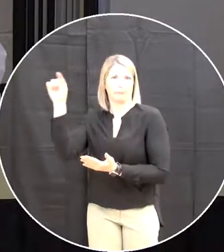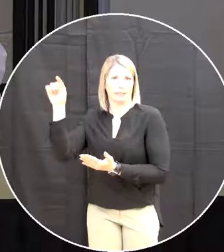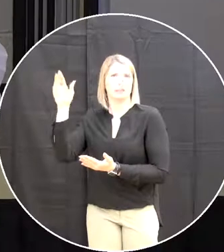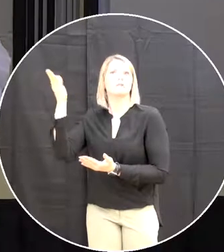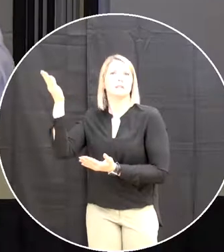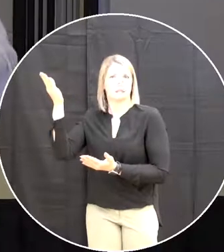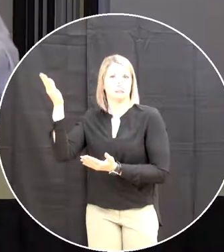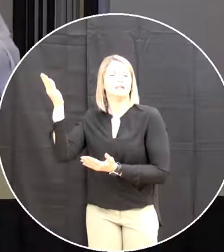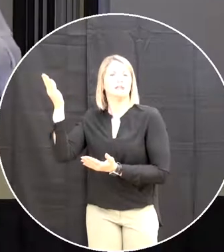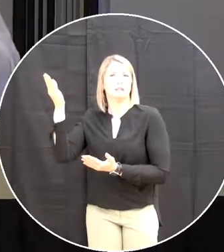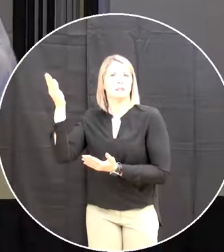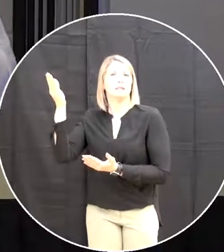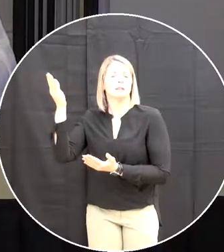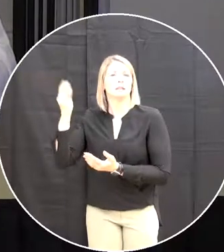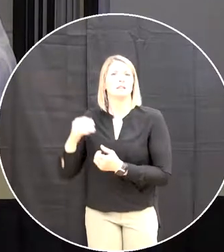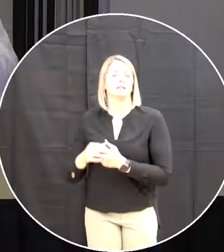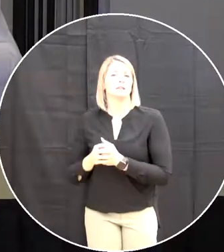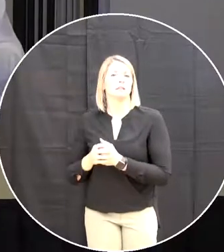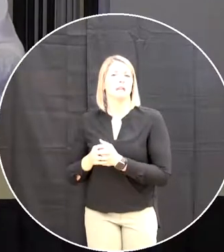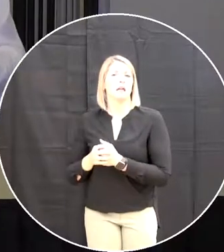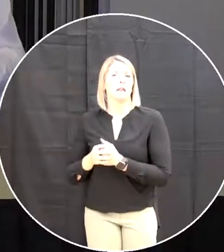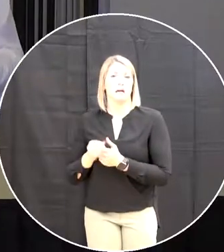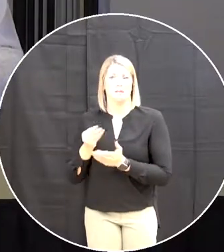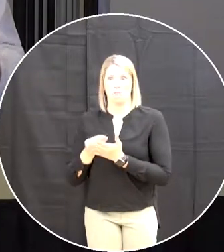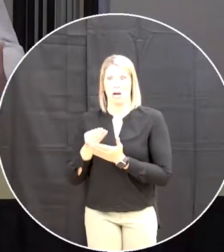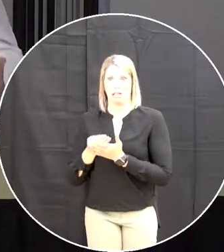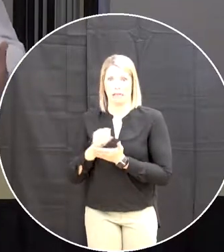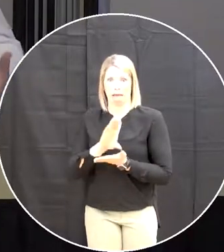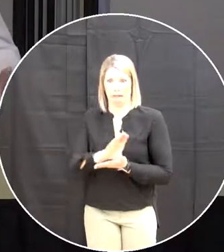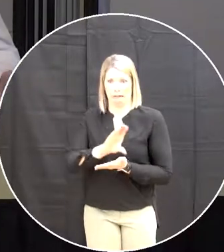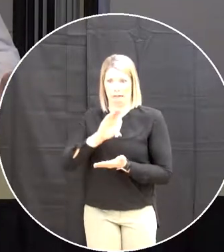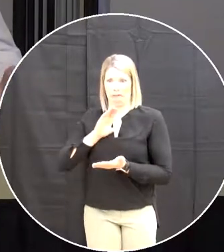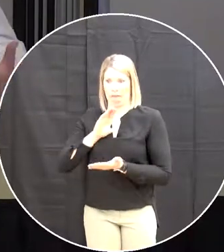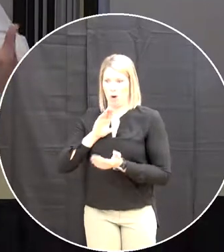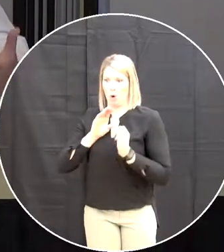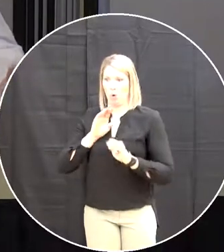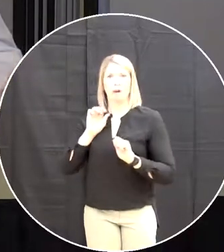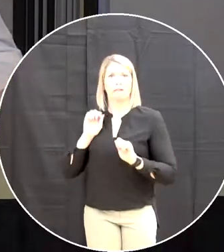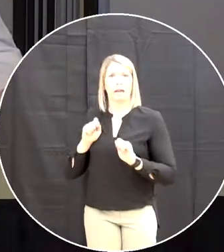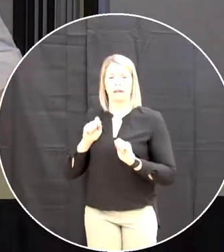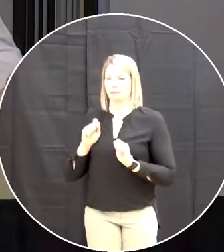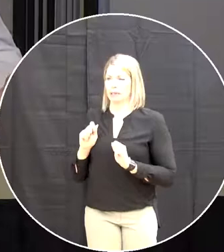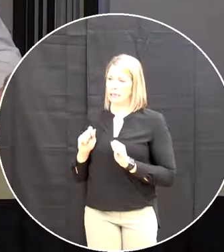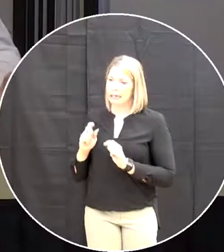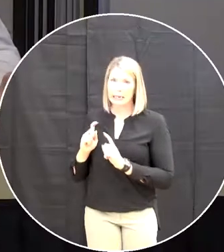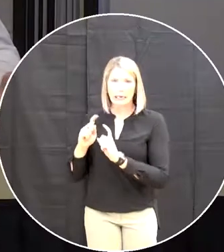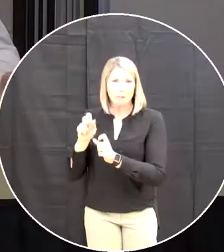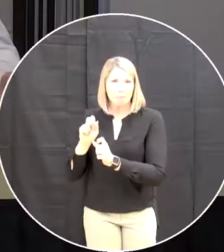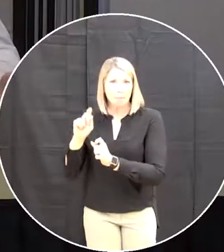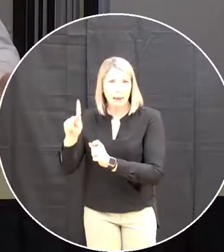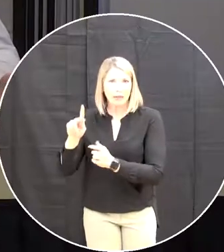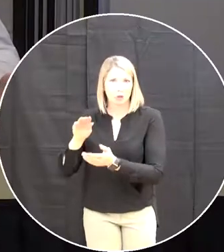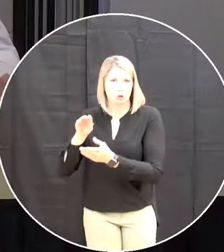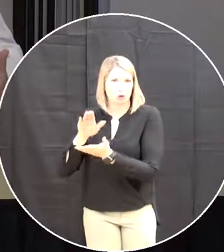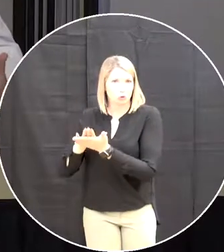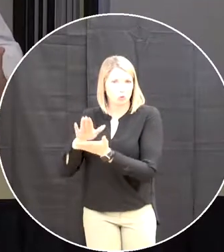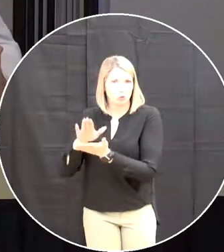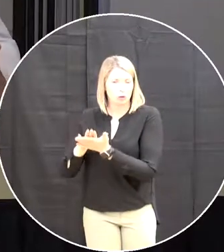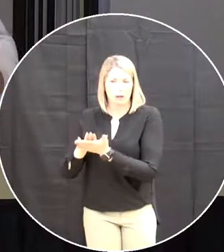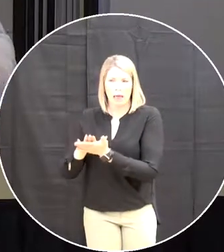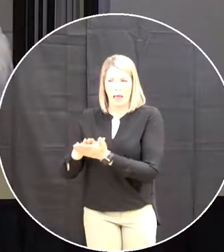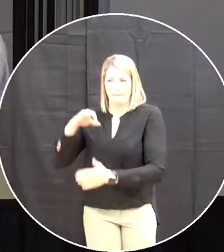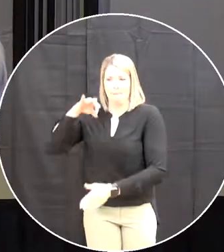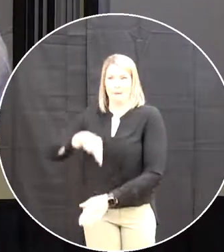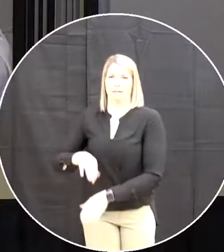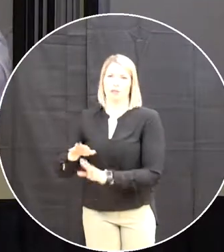take that money and put it into the schools for the children and there's the